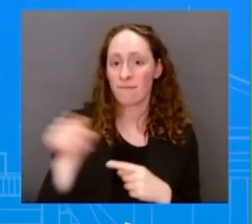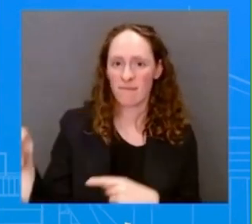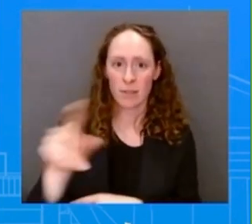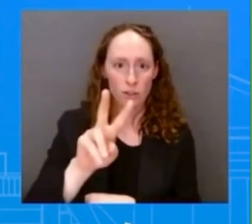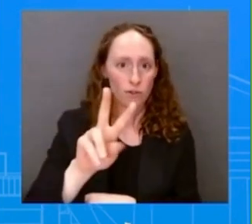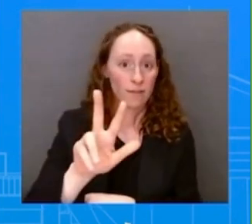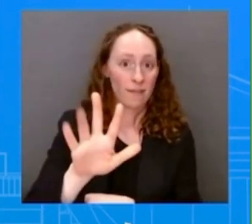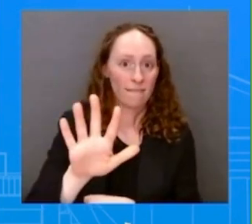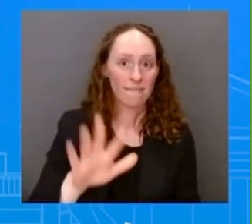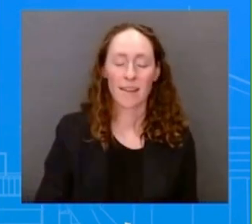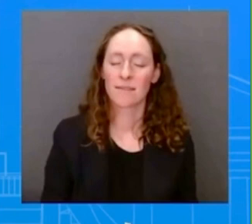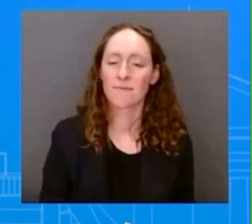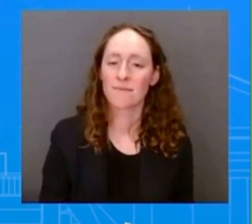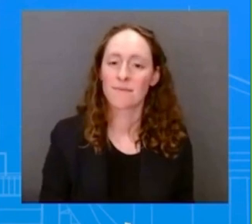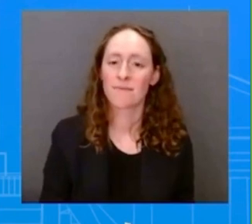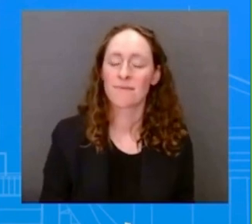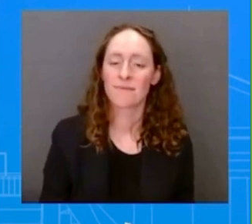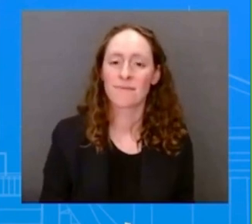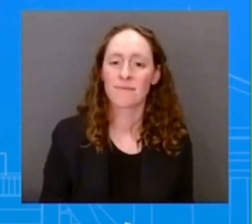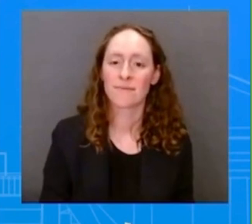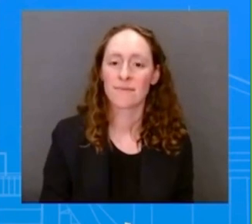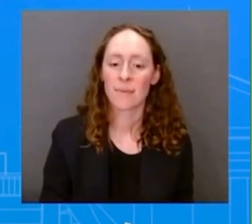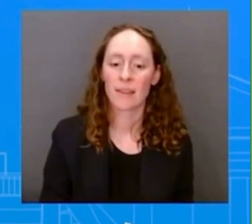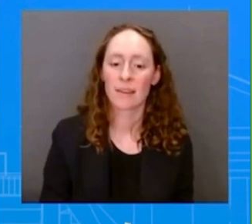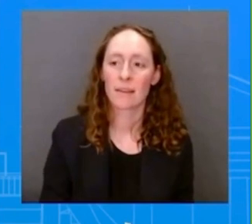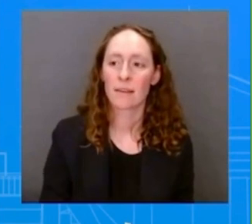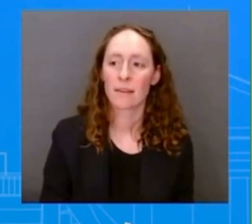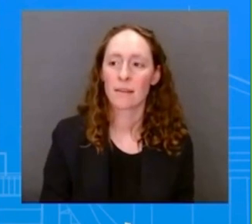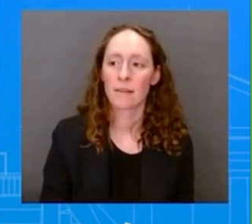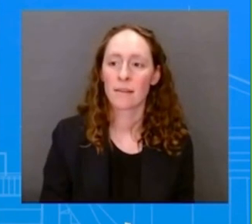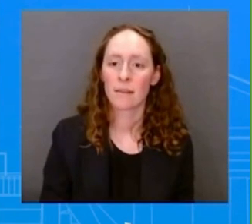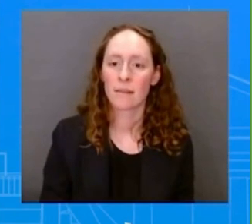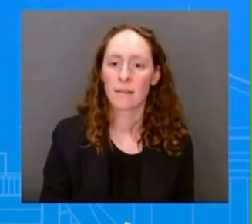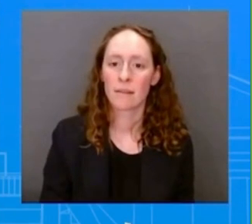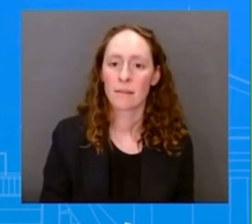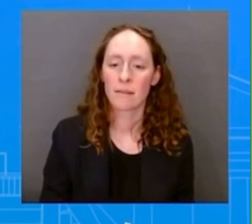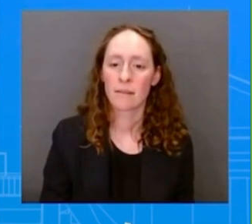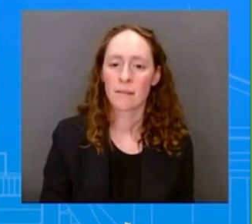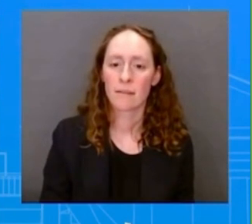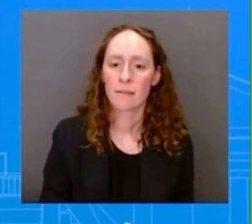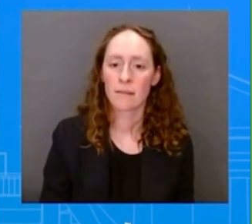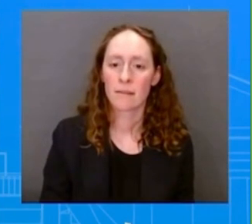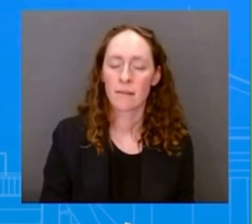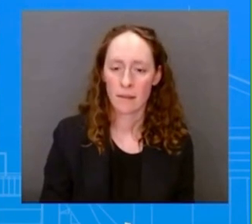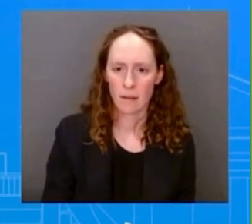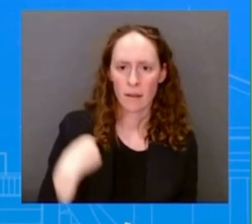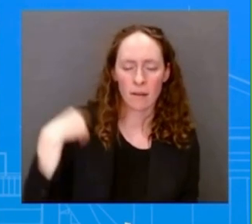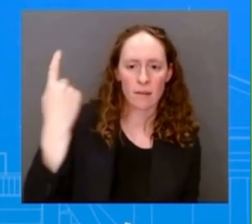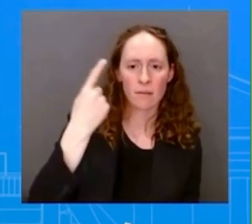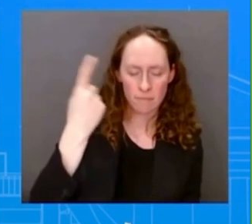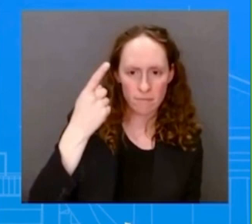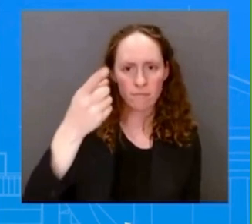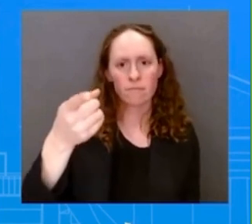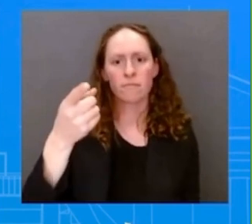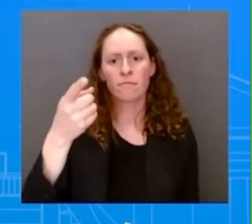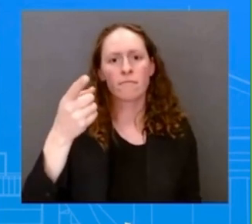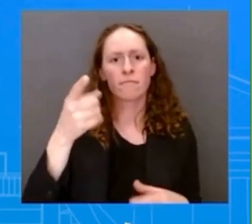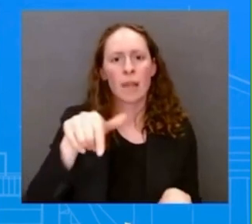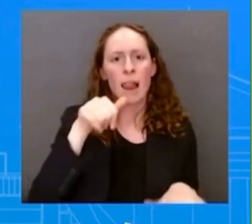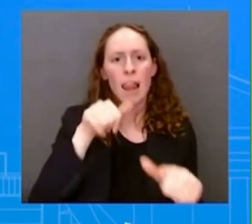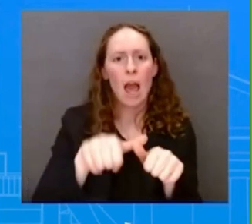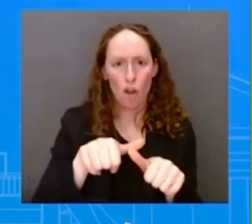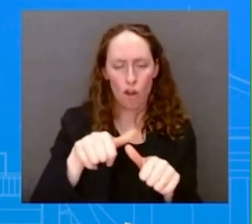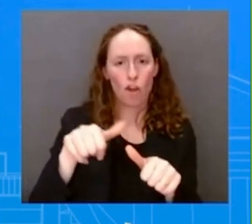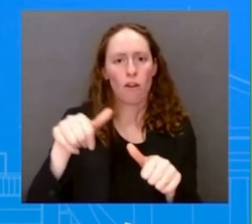I just have one following up on the letters exchange yesterday between the Speaker and the President. so obviously Speaker McCarthy had asked for a